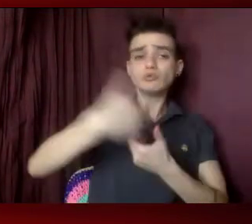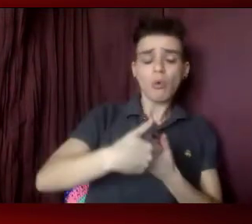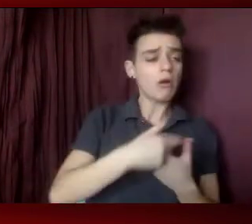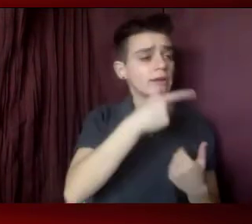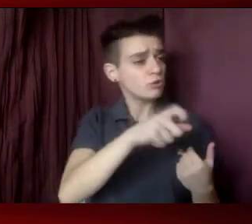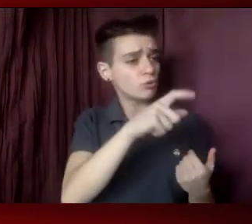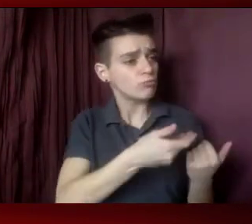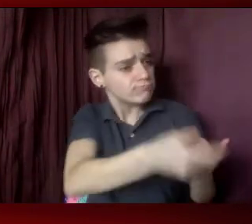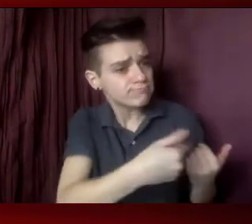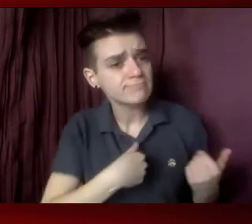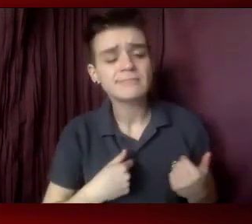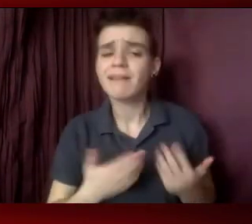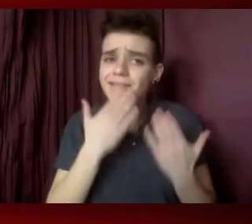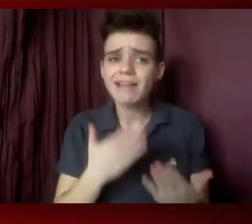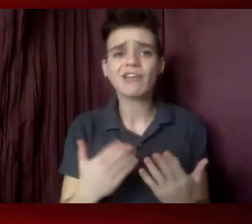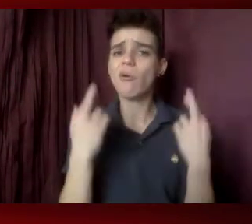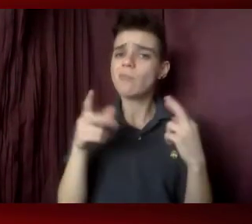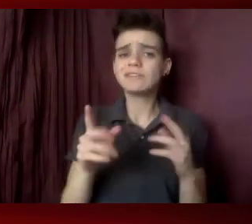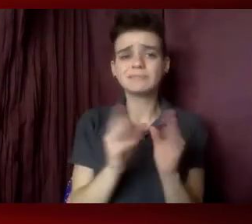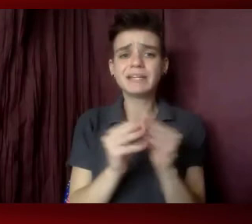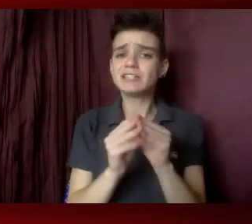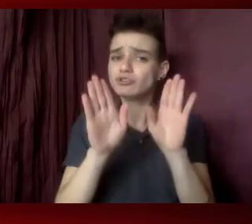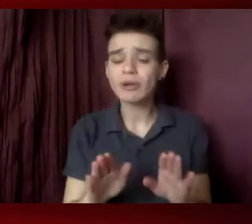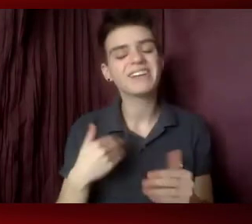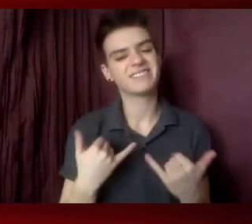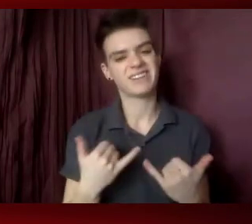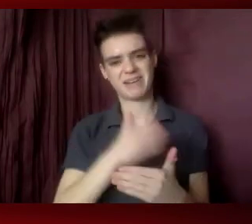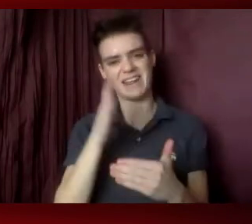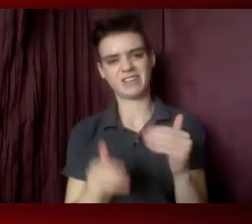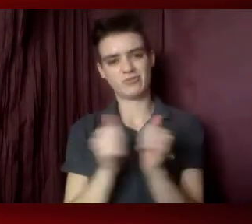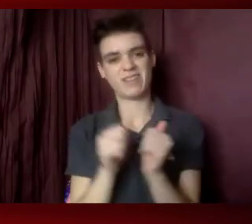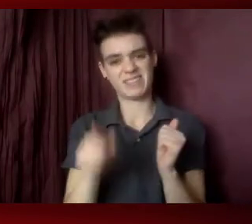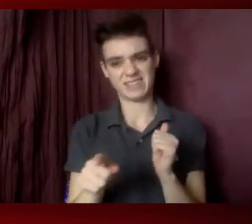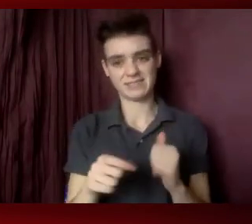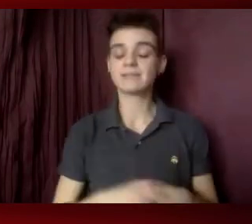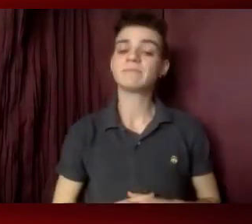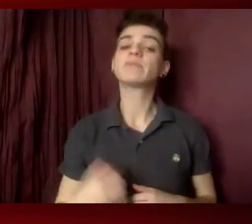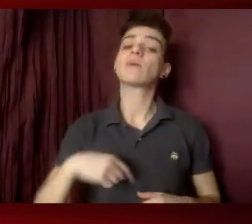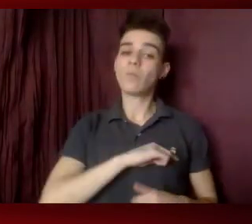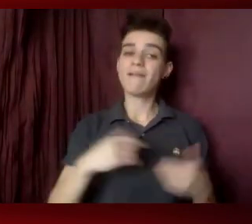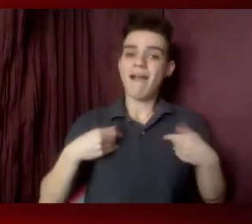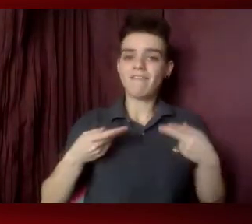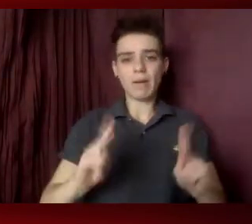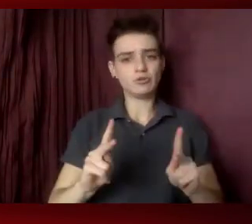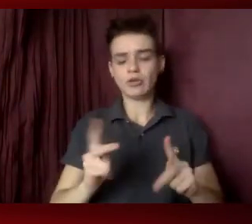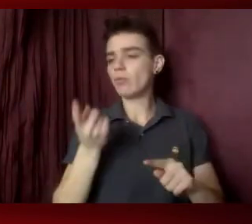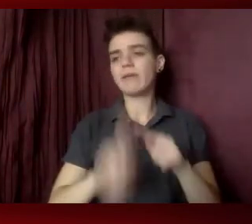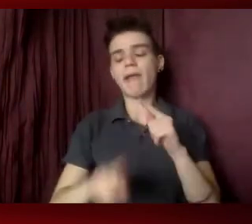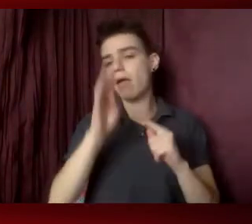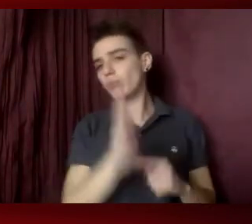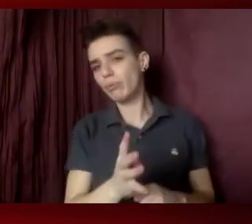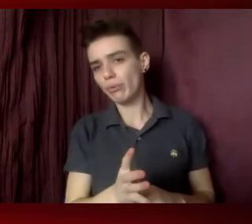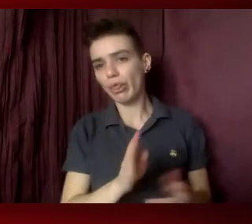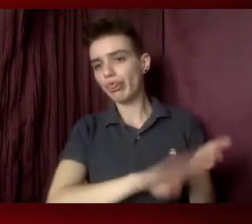have a wonderful and productive meeting. Now we'll end with this. We do have this opportunity. We can't squander it. So